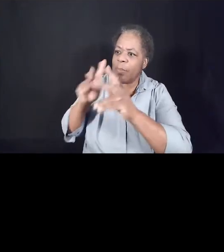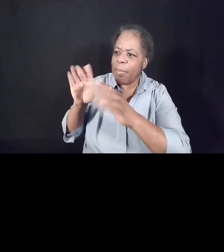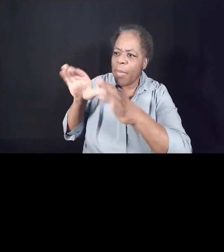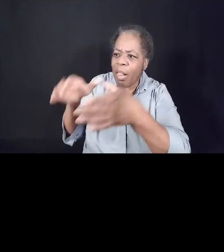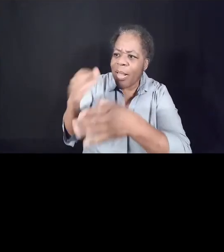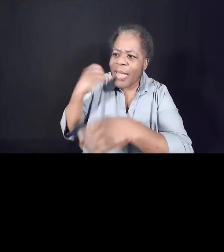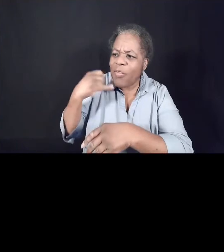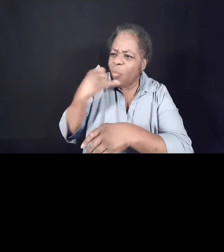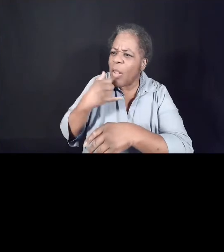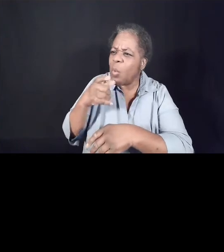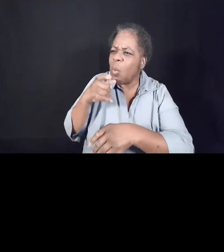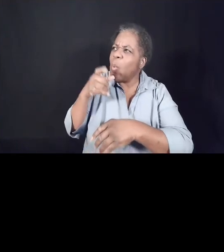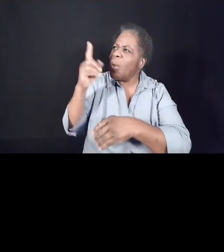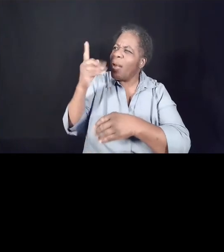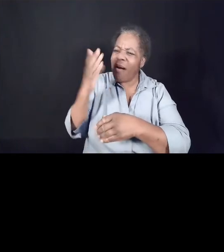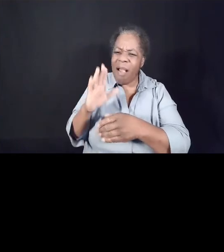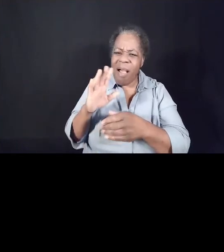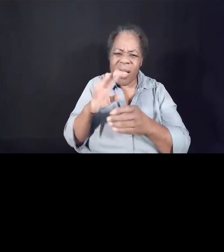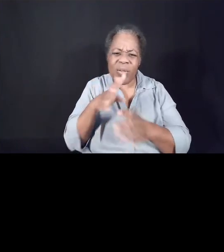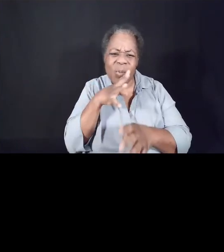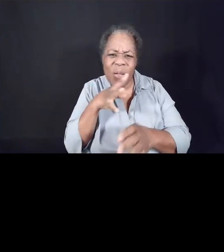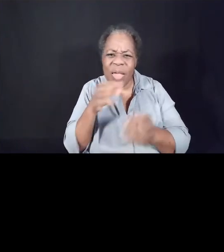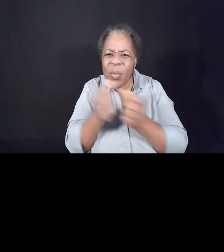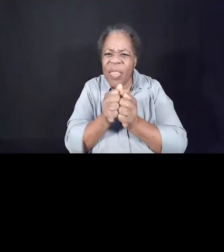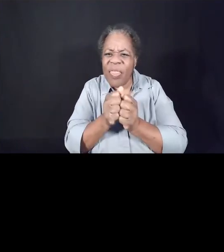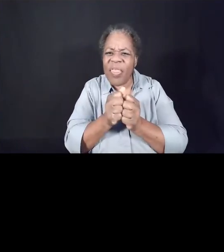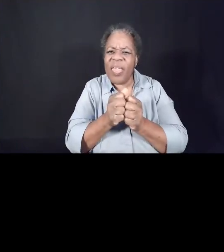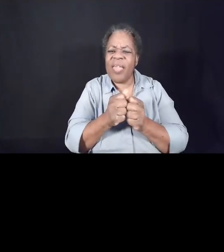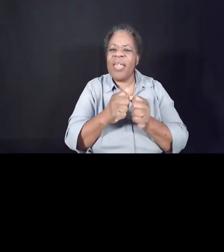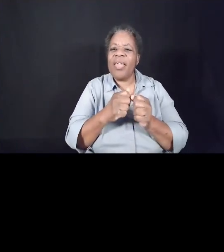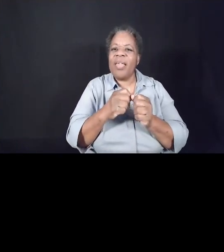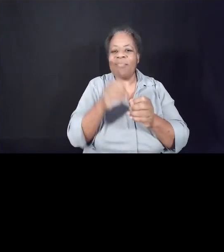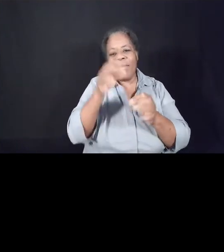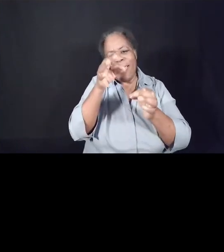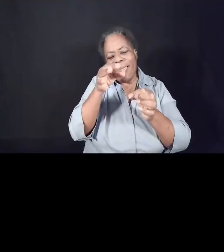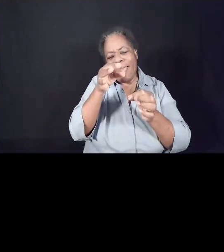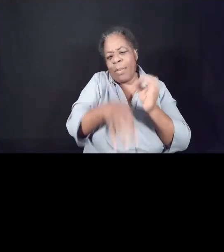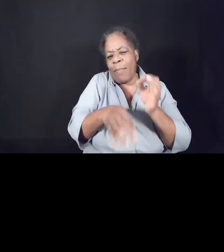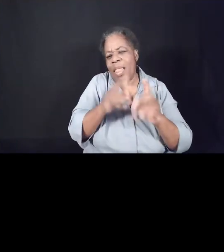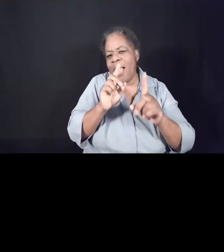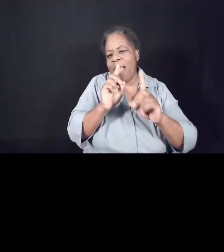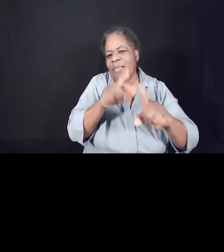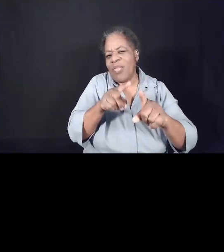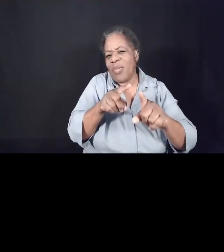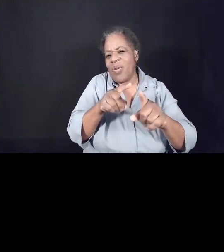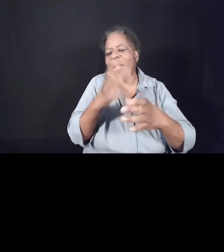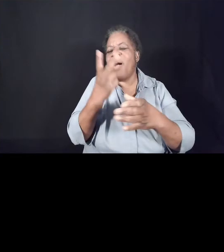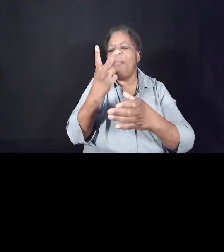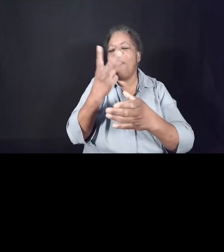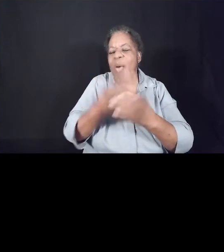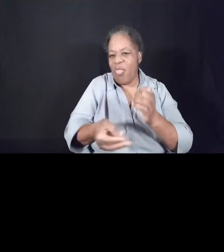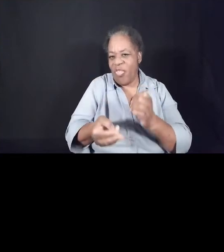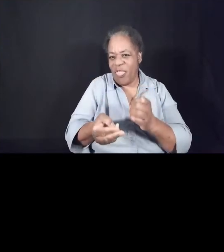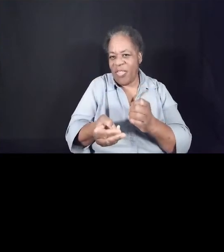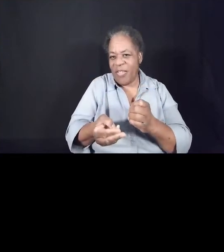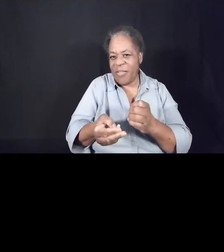commentators have written pages and pages on that question, but the simple answer seems to be both. God is speaking to